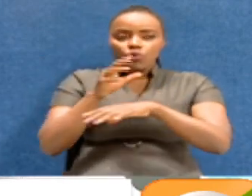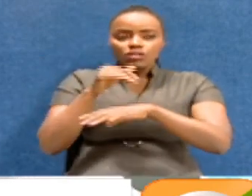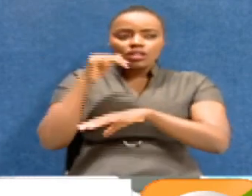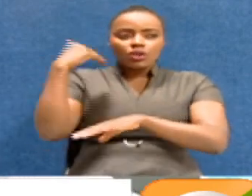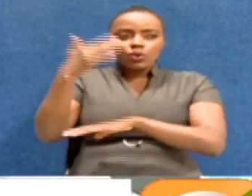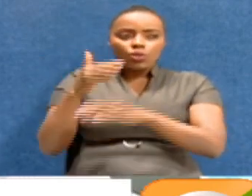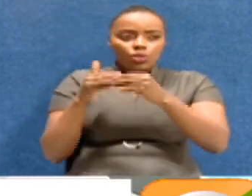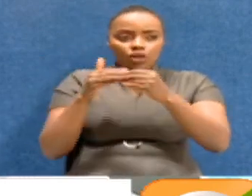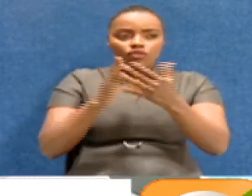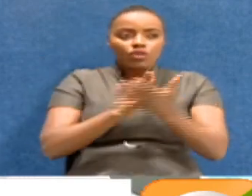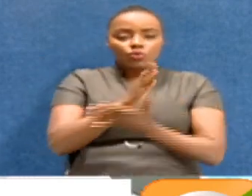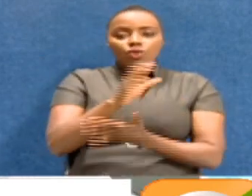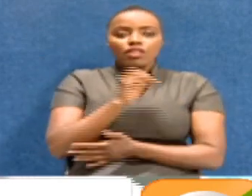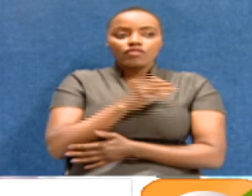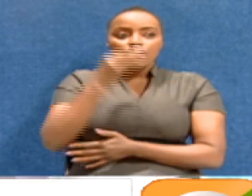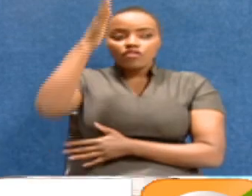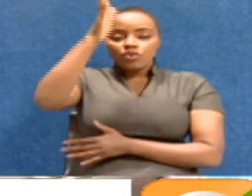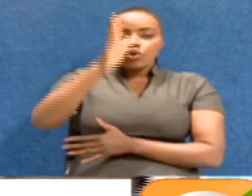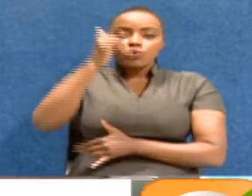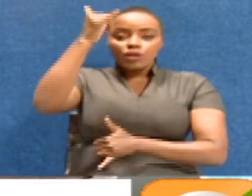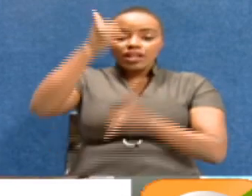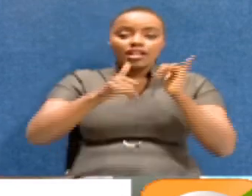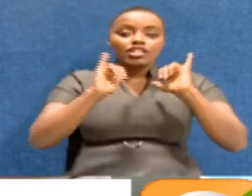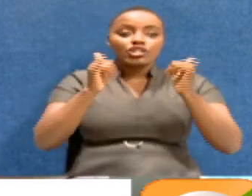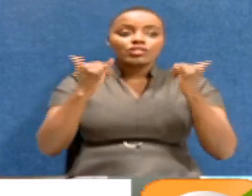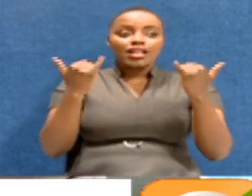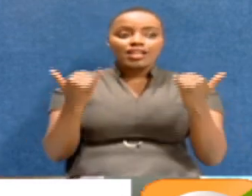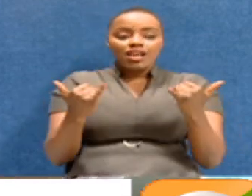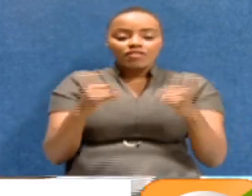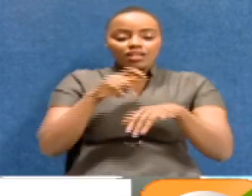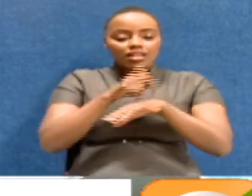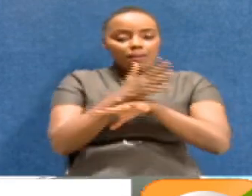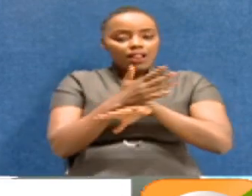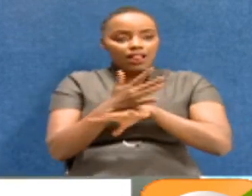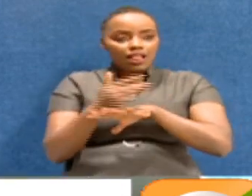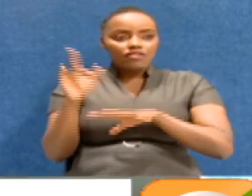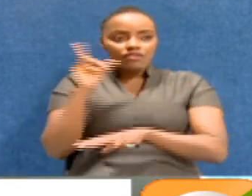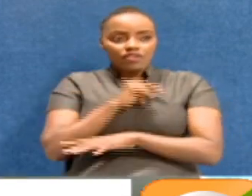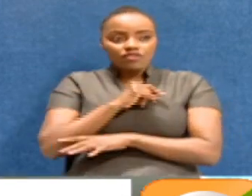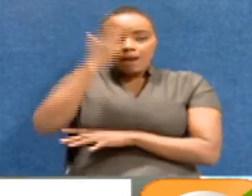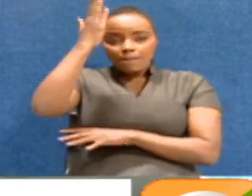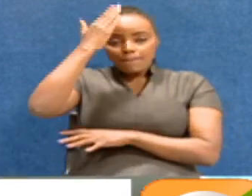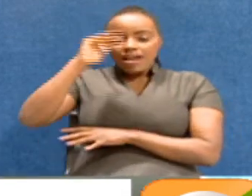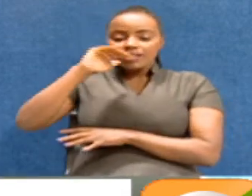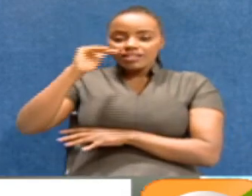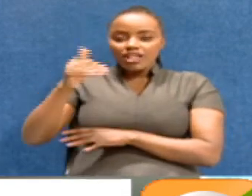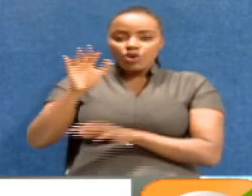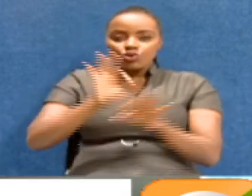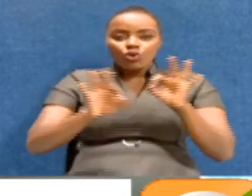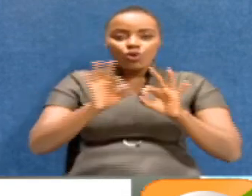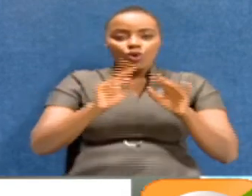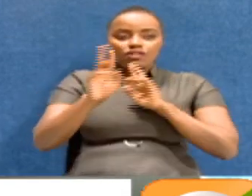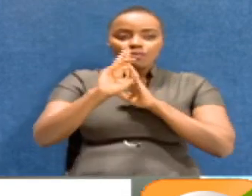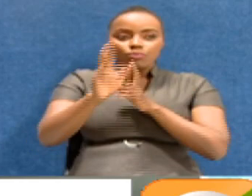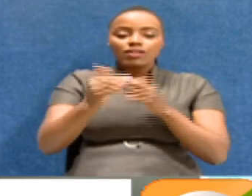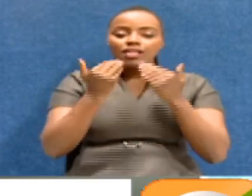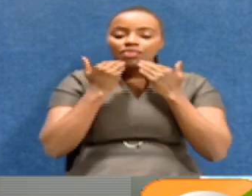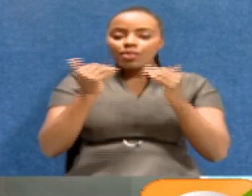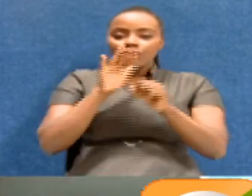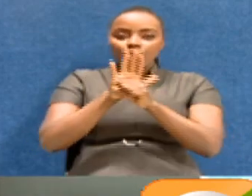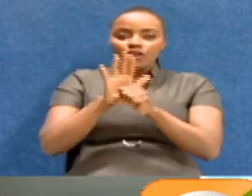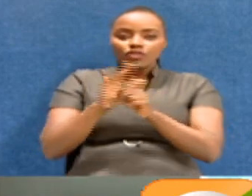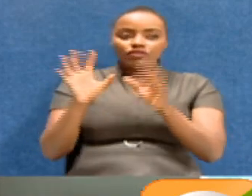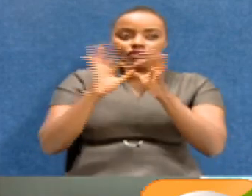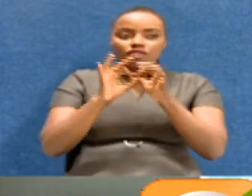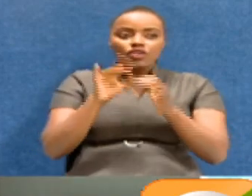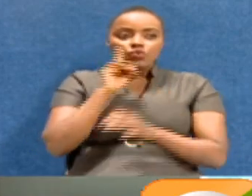times by the fear of God. That's why we have to leave it for now. We've run out of time. This has been Monday Town Hall Report. Thank you so much for making time. Let's